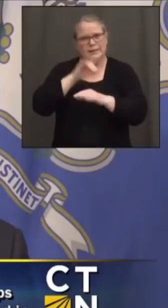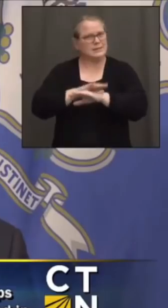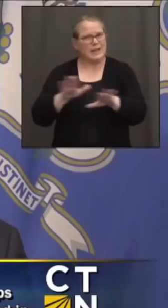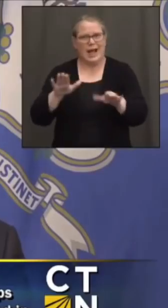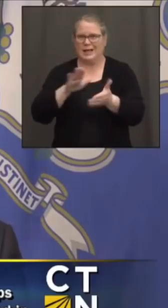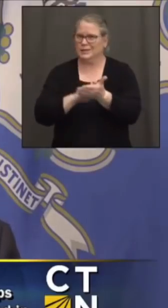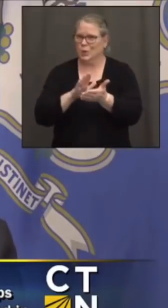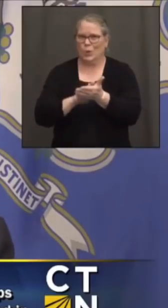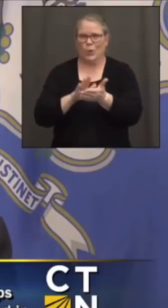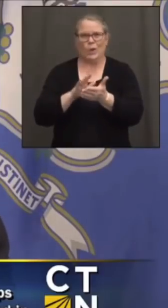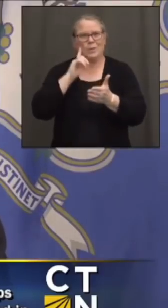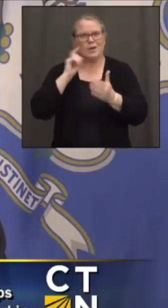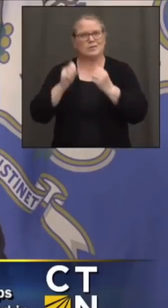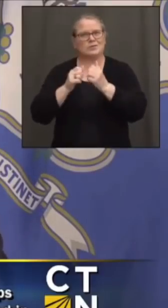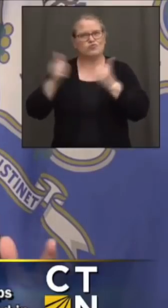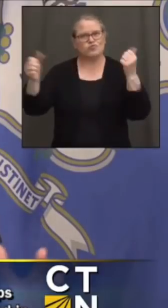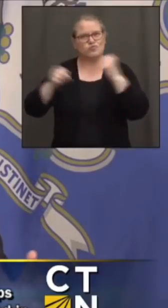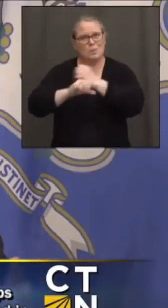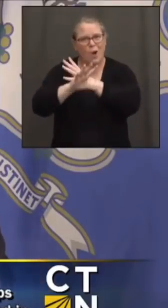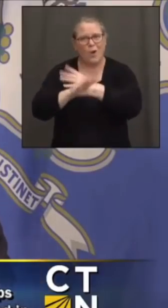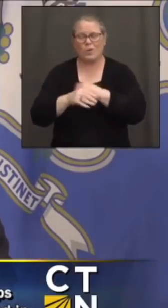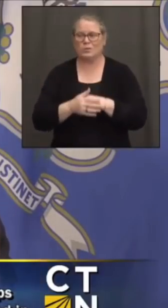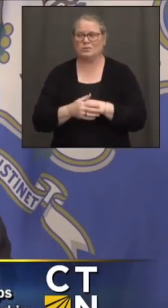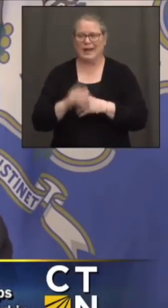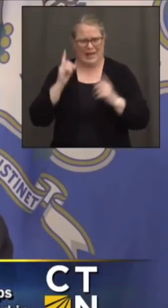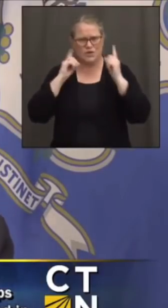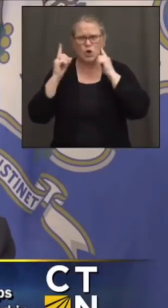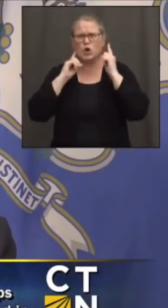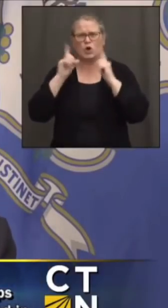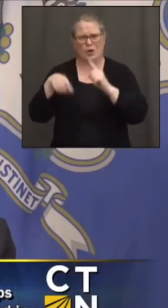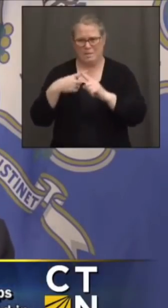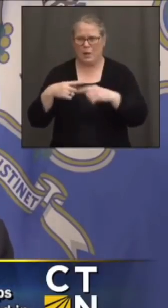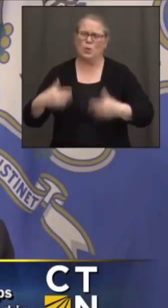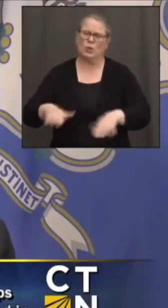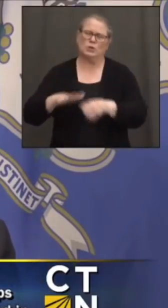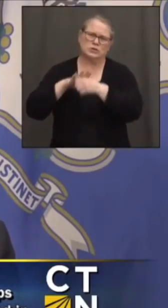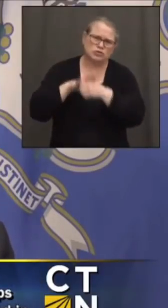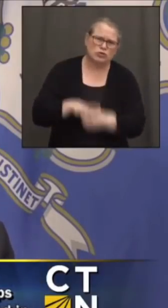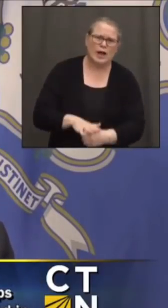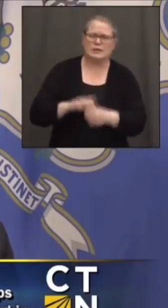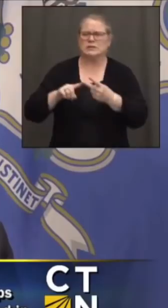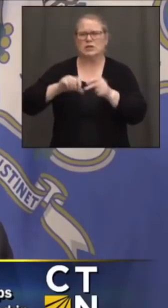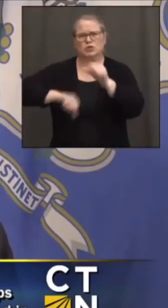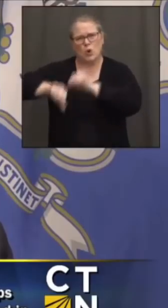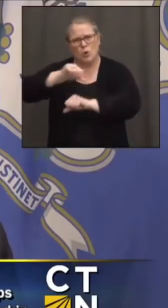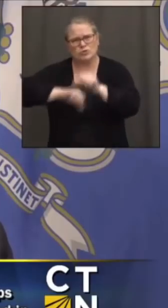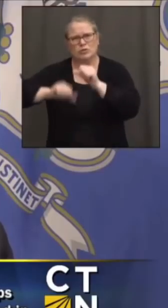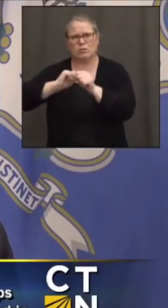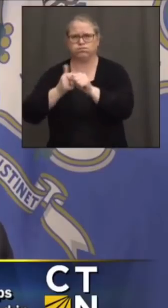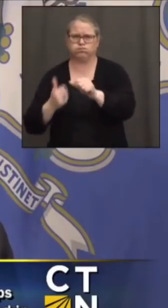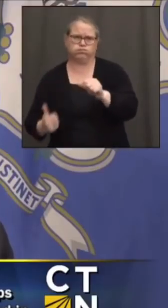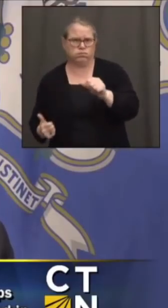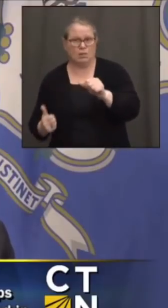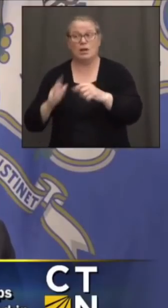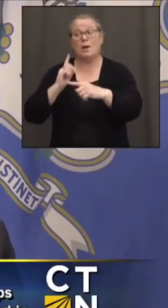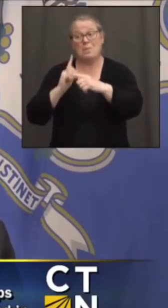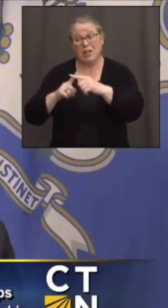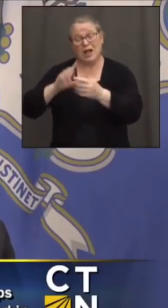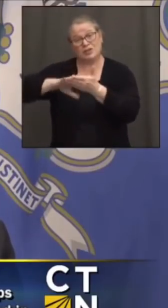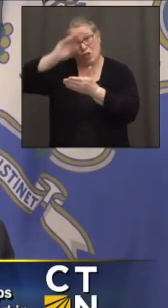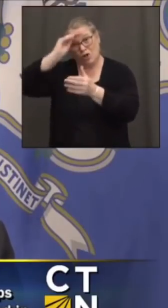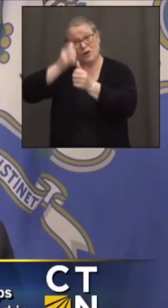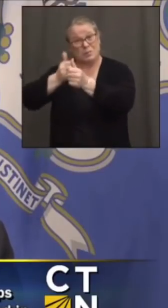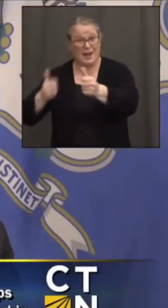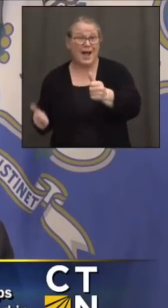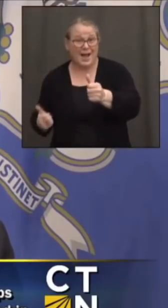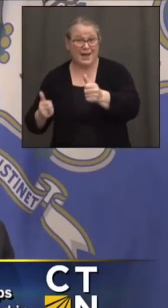socialization. So, yeah, there's some learning loss. We've got to help people get back up to speed so they're ready to learn in the fall. But there